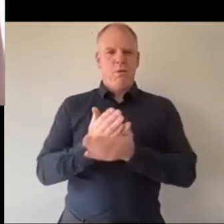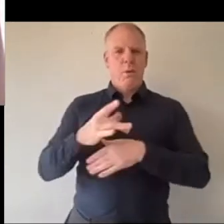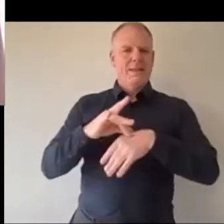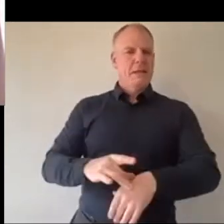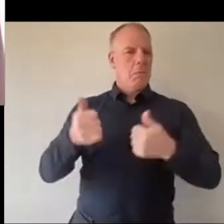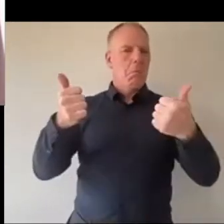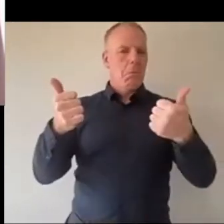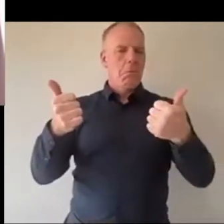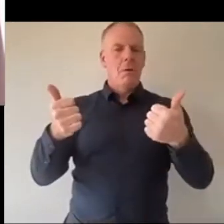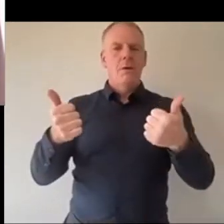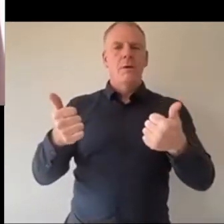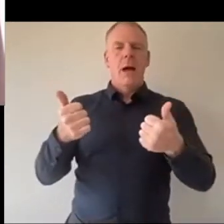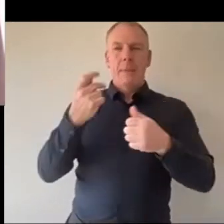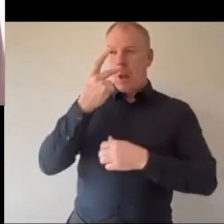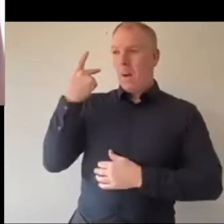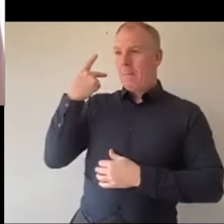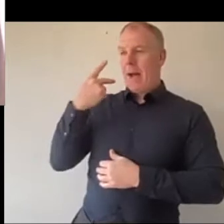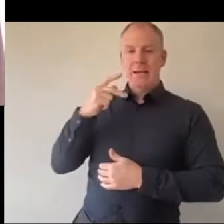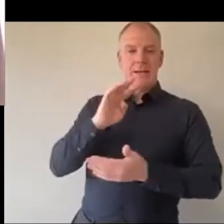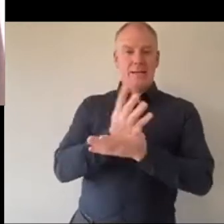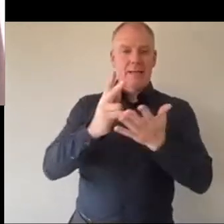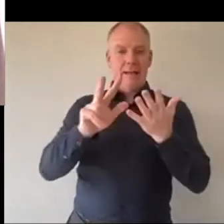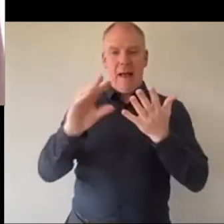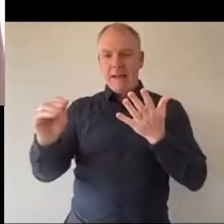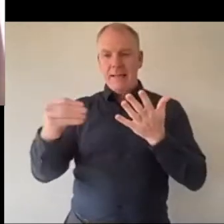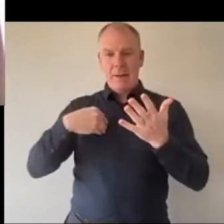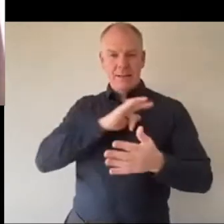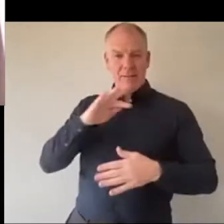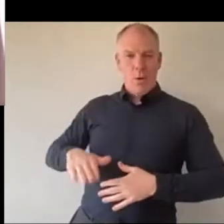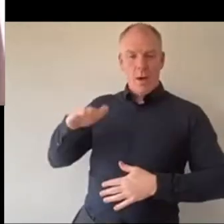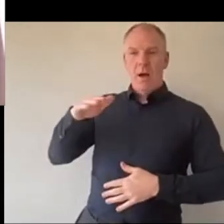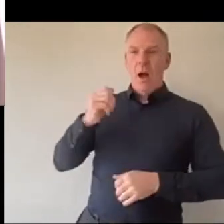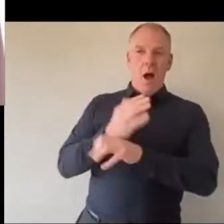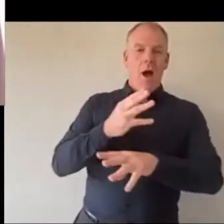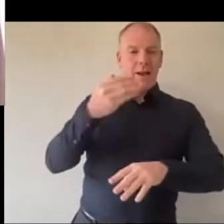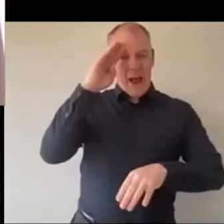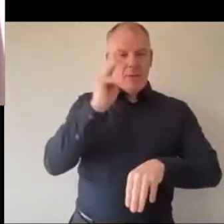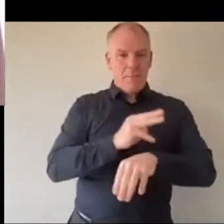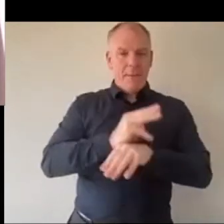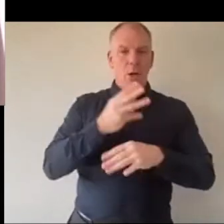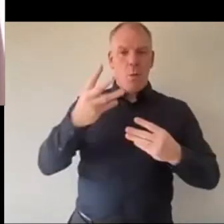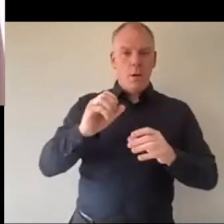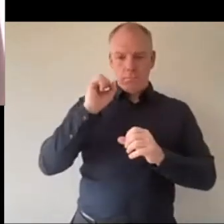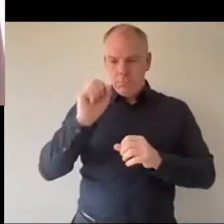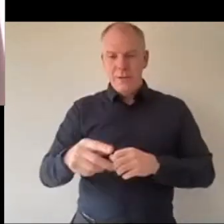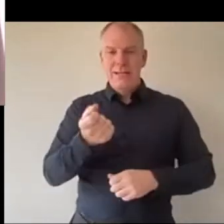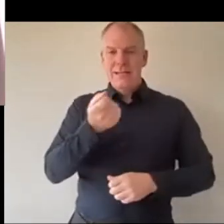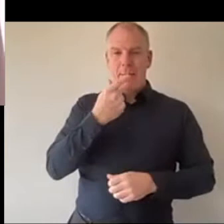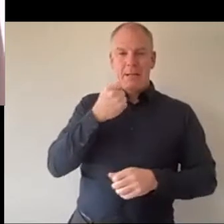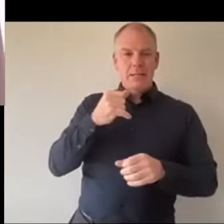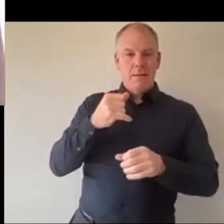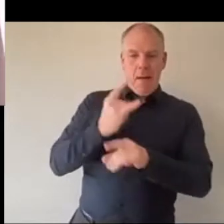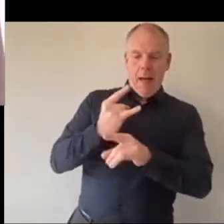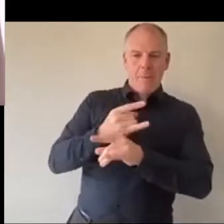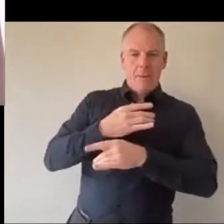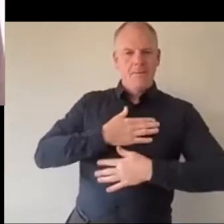you know, back in the day when I was growing up in the 80s like every Irish mummy wanted to throw you straight in an antibiotic to help you and